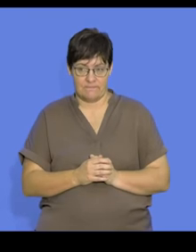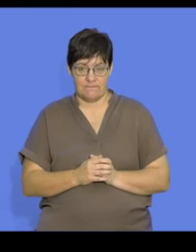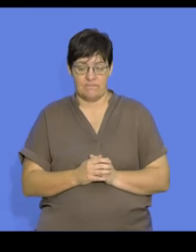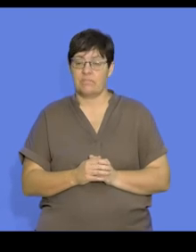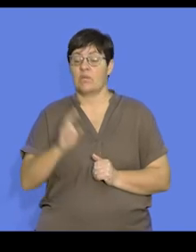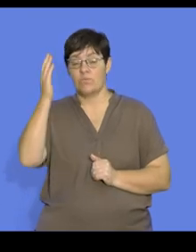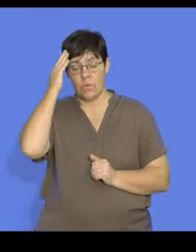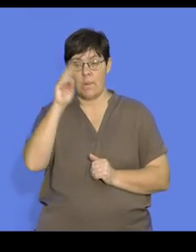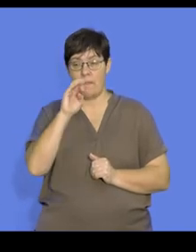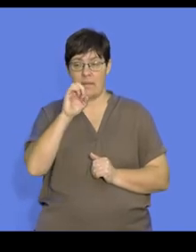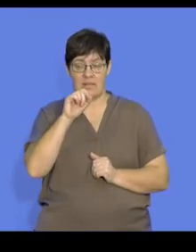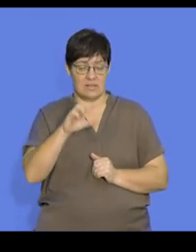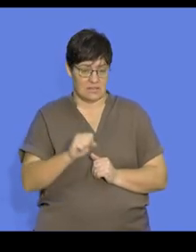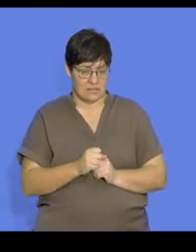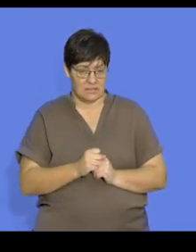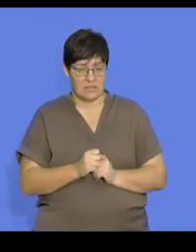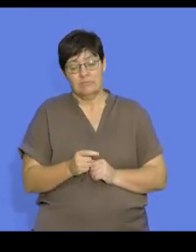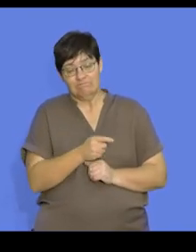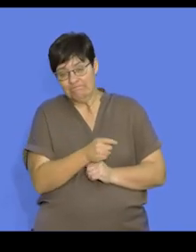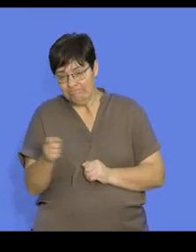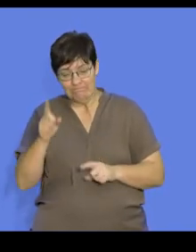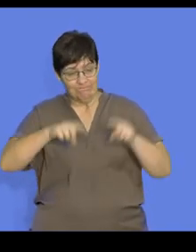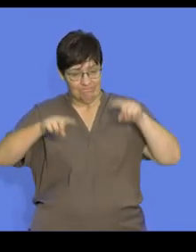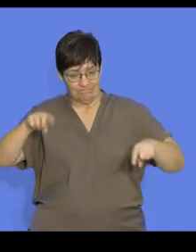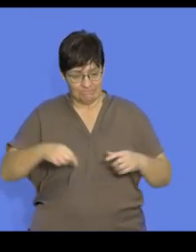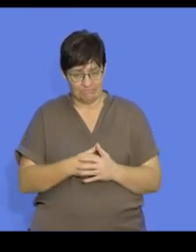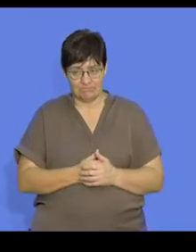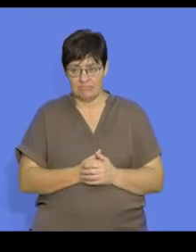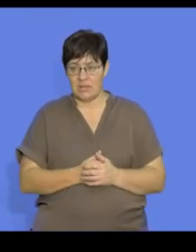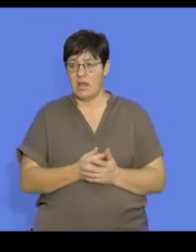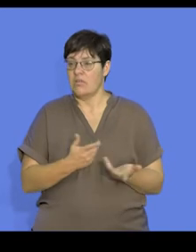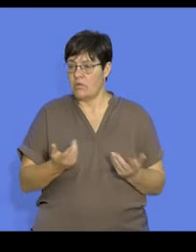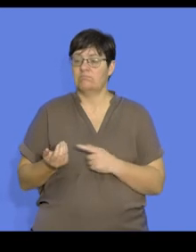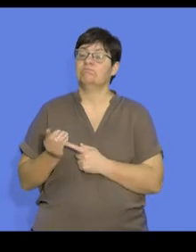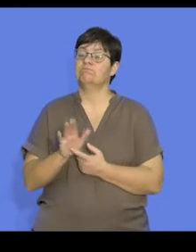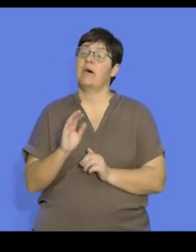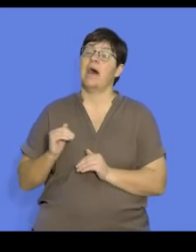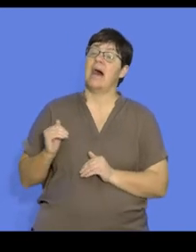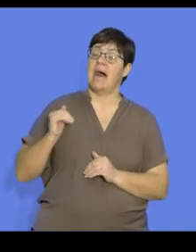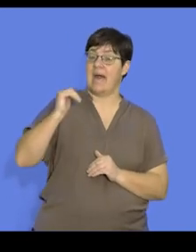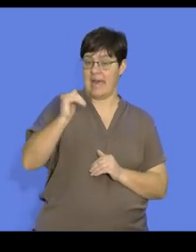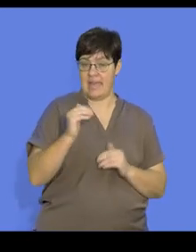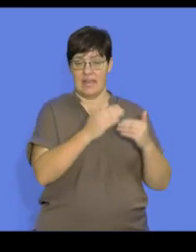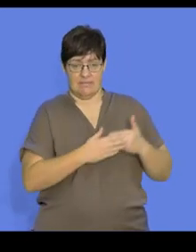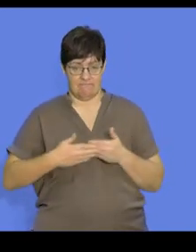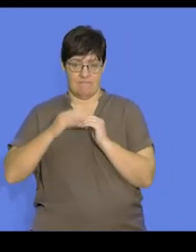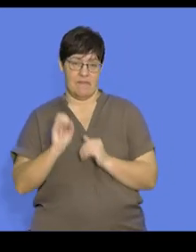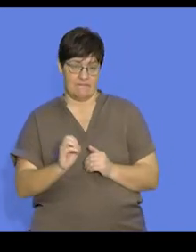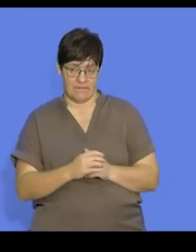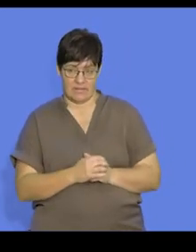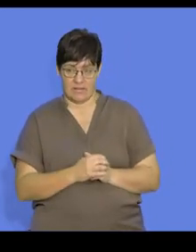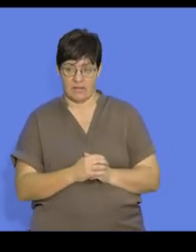We know that mammals amongst all of the species often display the highest degree of parental care.